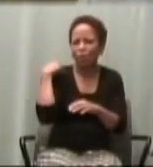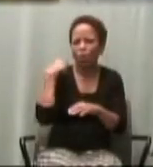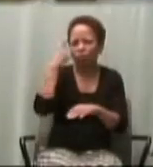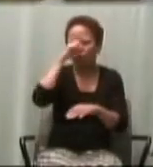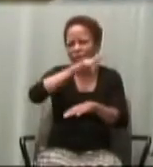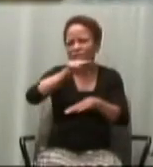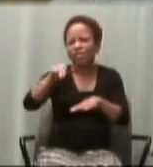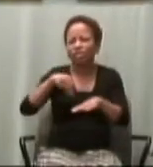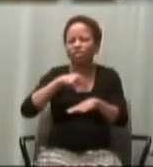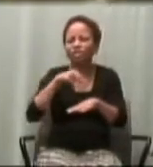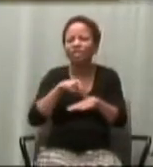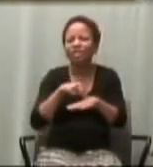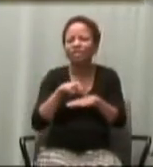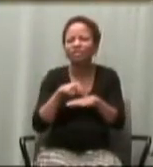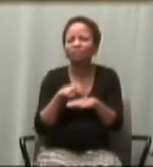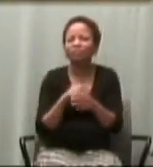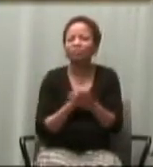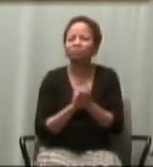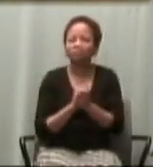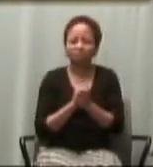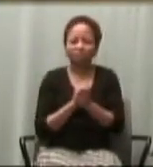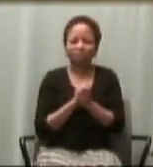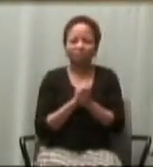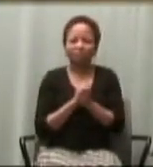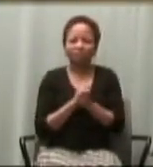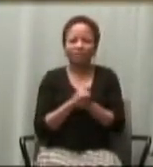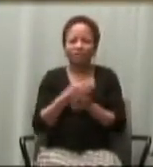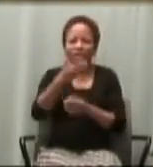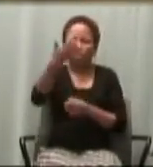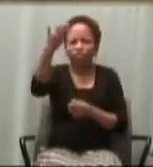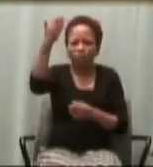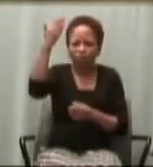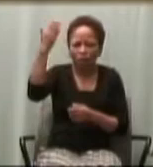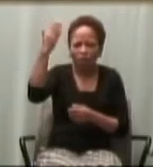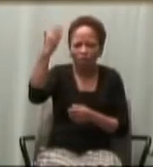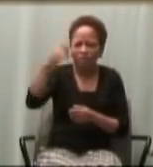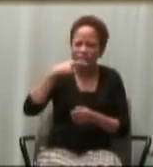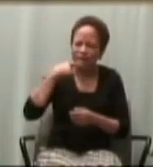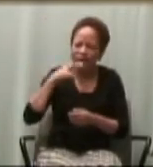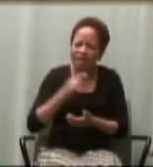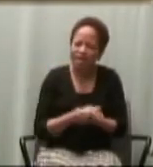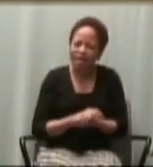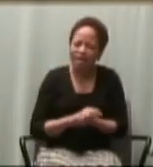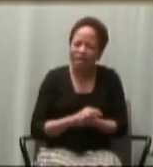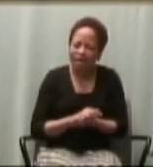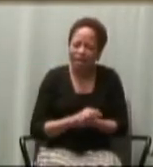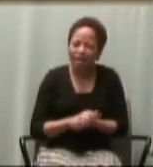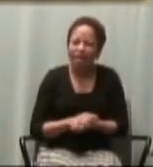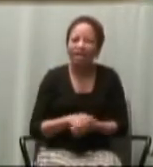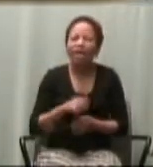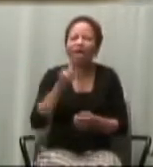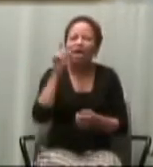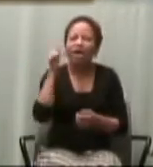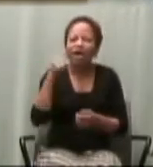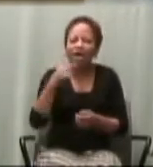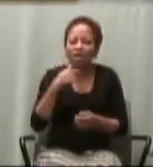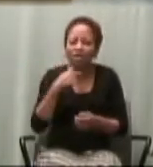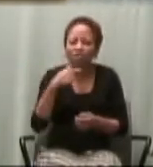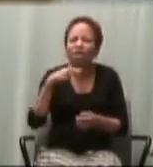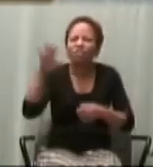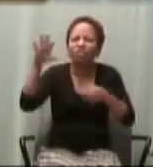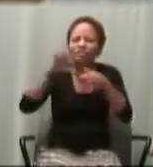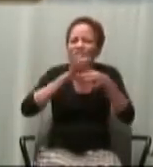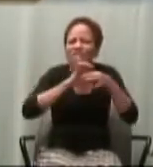That God is inviting us to respond to him differently because of this relationship